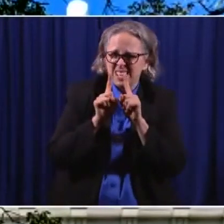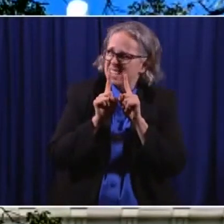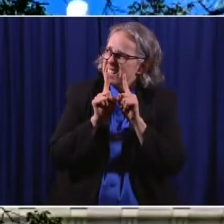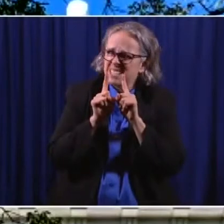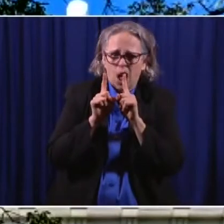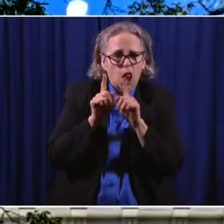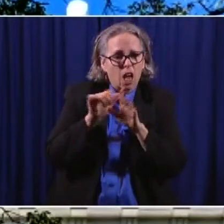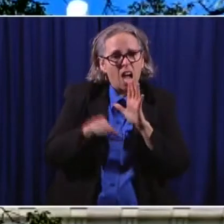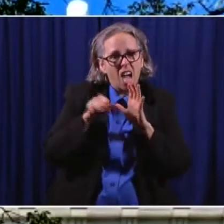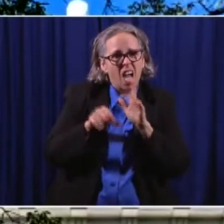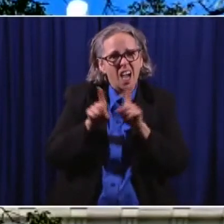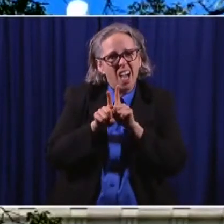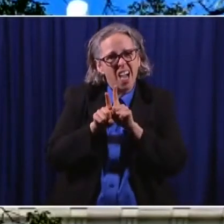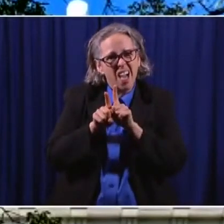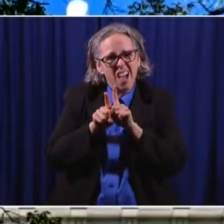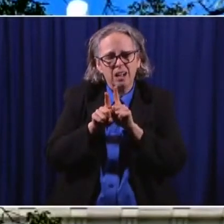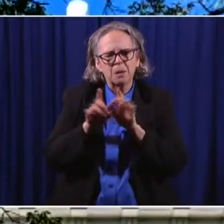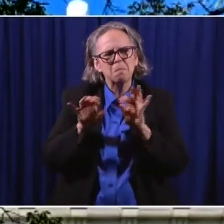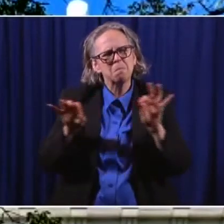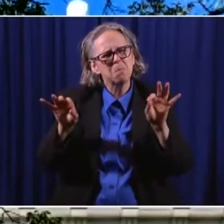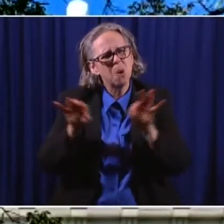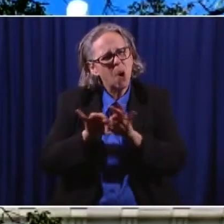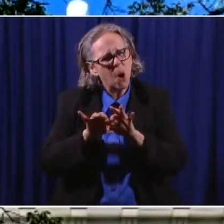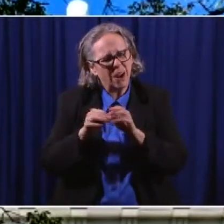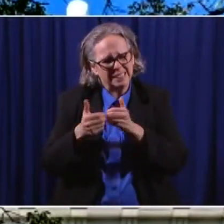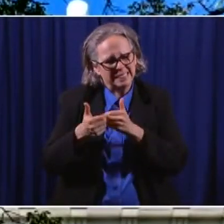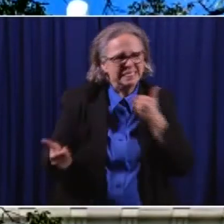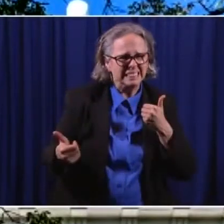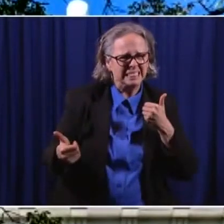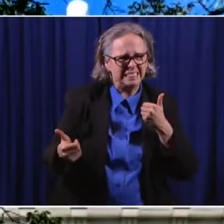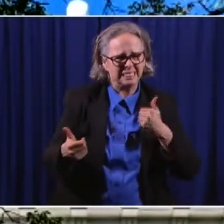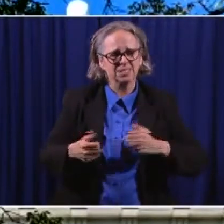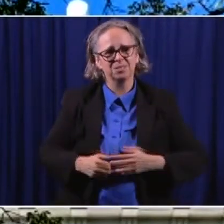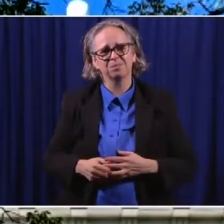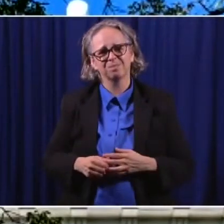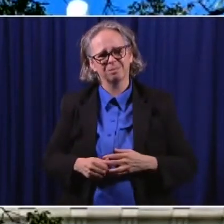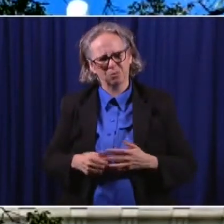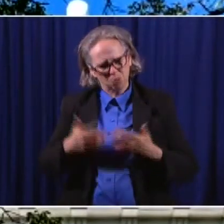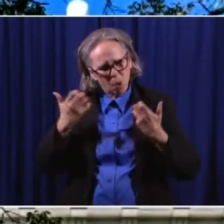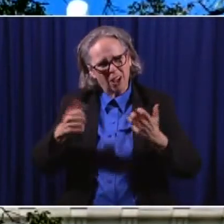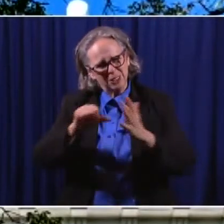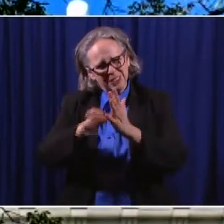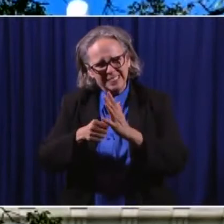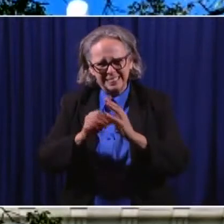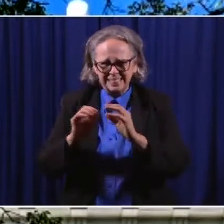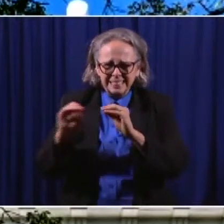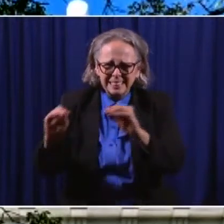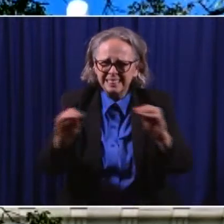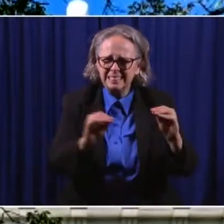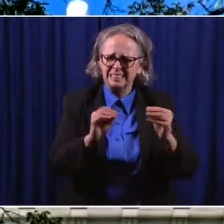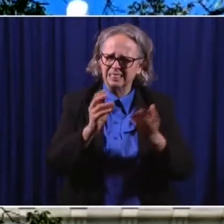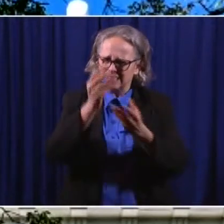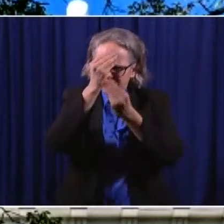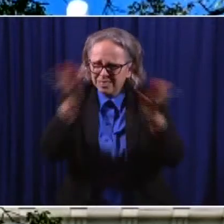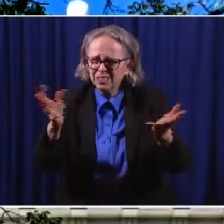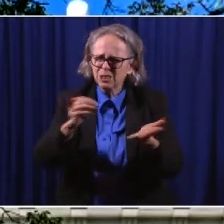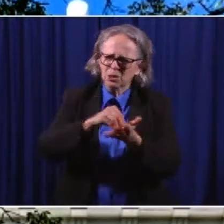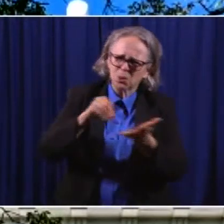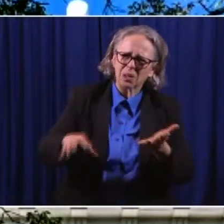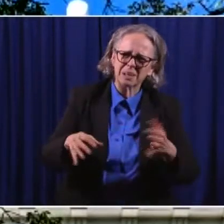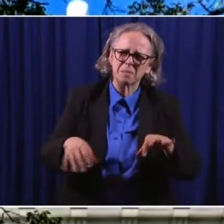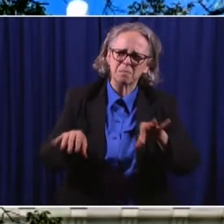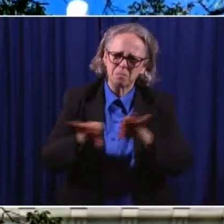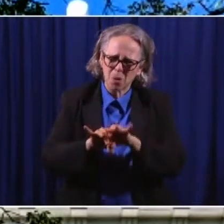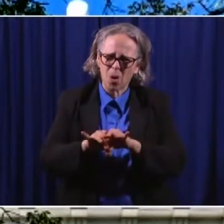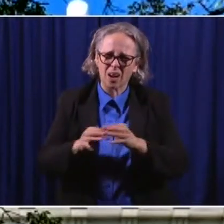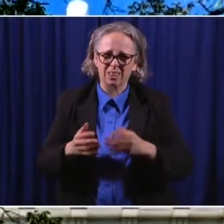important. And, you know, I think we're going to redouble the efforts to make sure students understand that. I think they've learned a lot about how